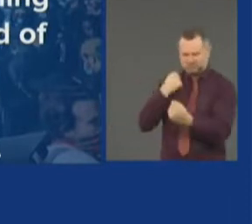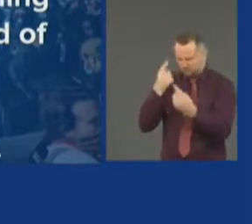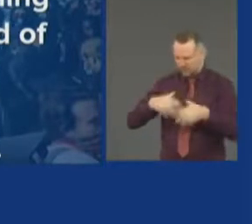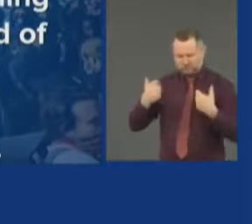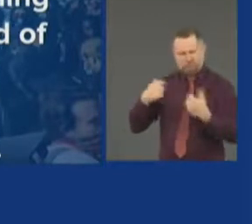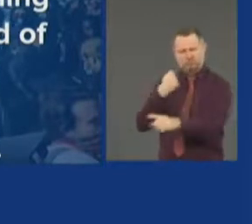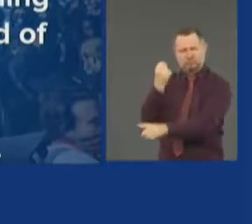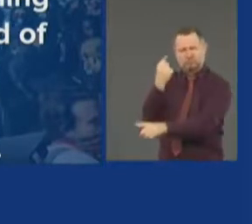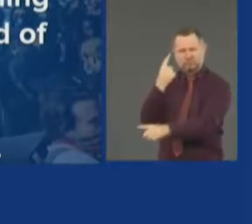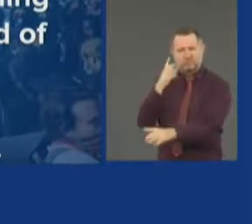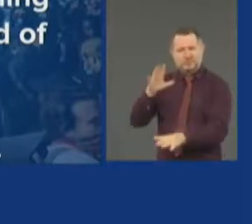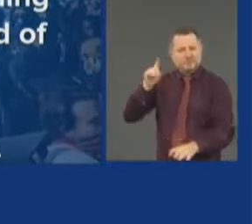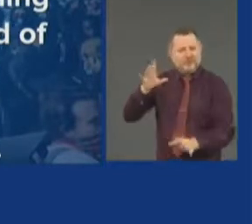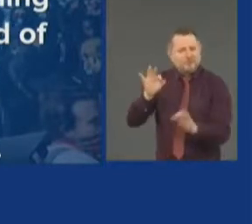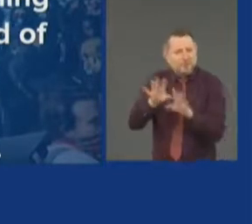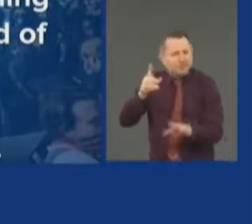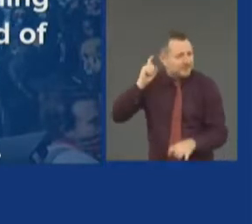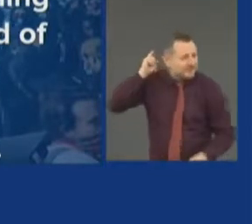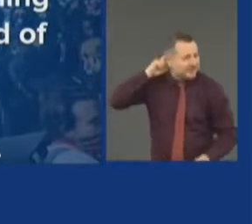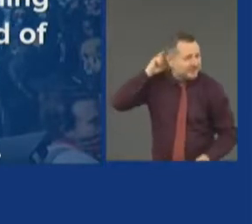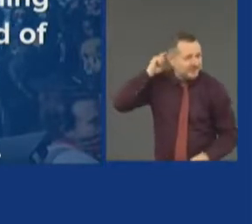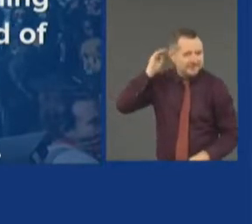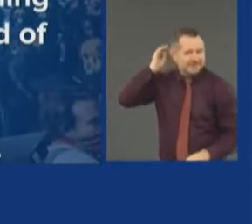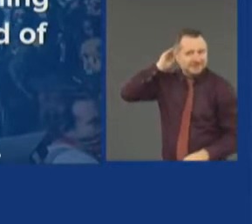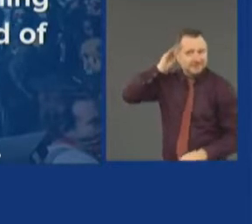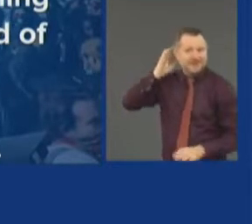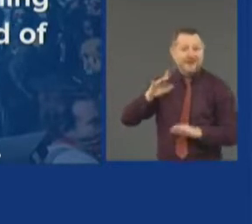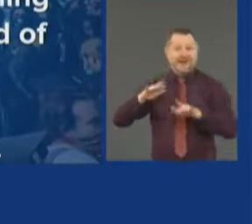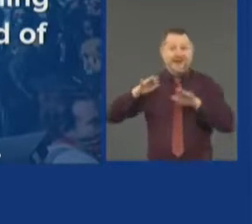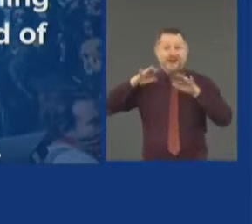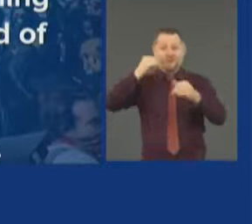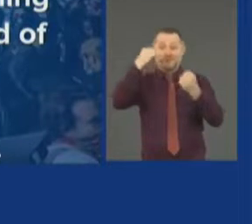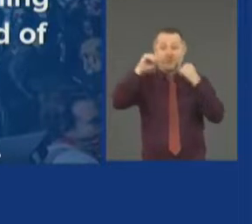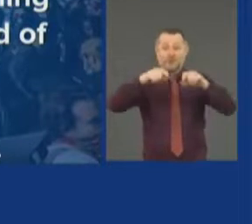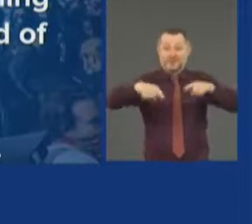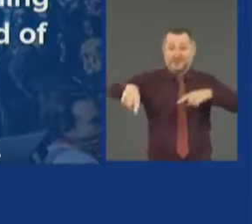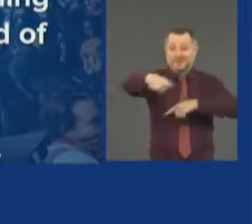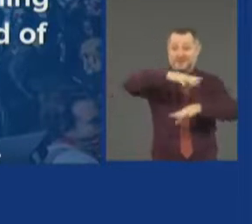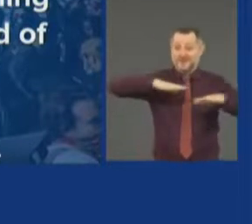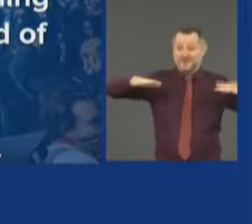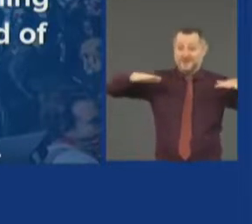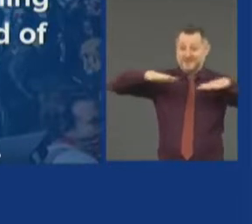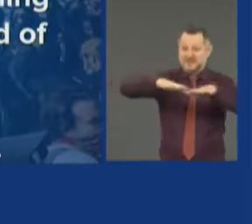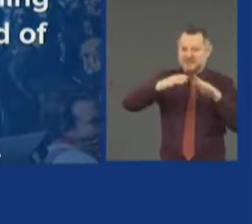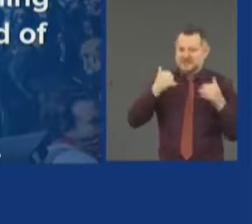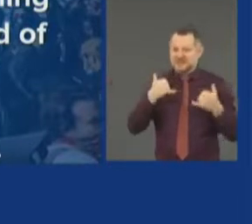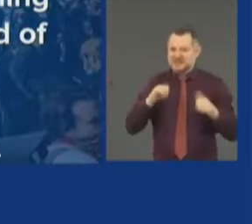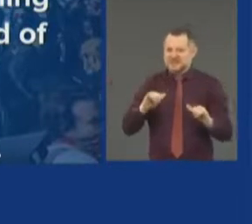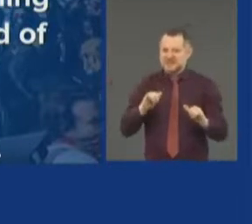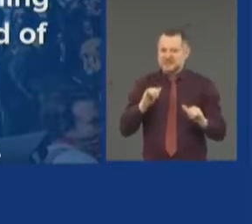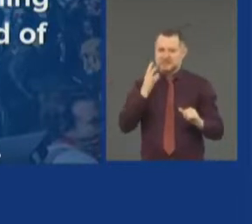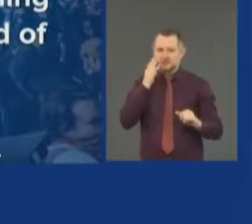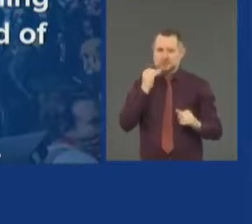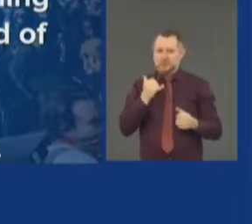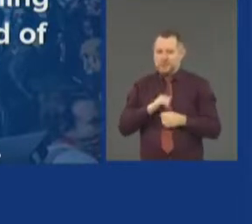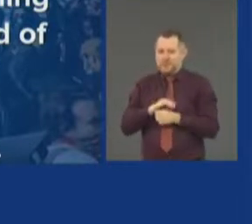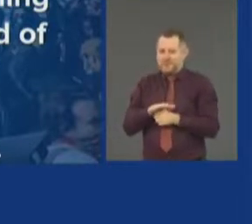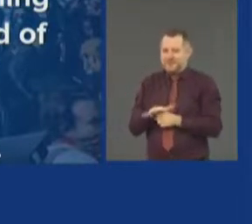this moment, when you're going out to protest, we're still in the middle of the COVID pandemic.